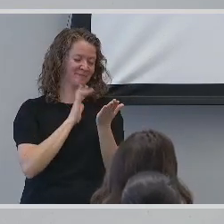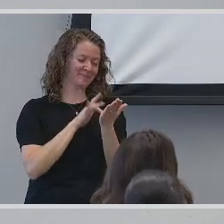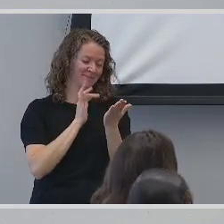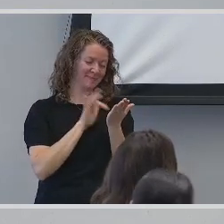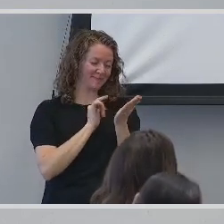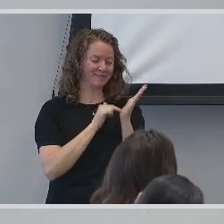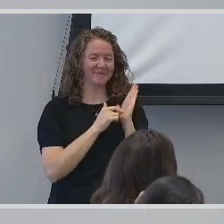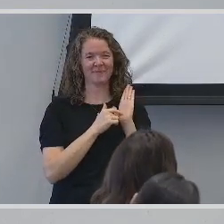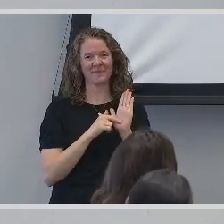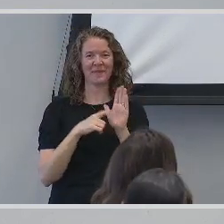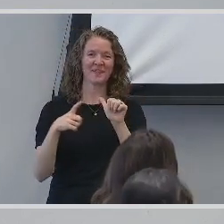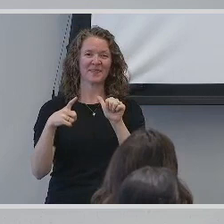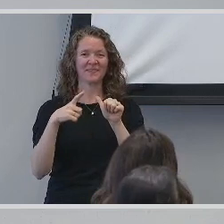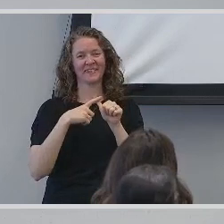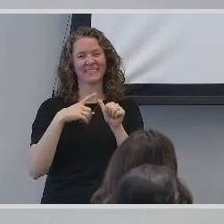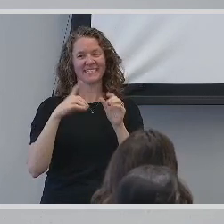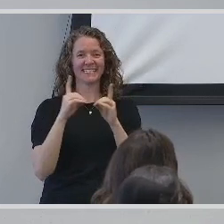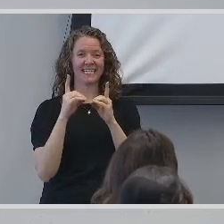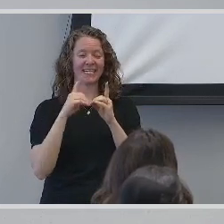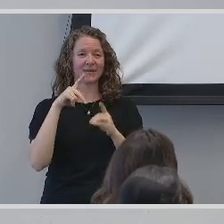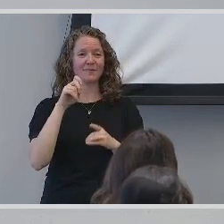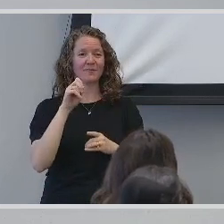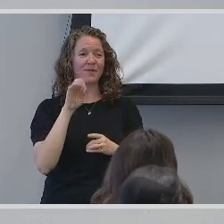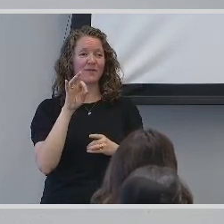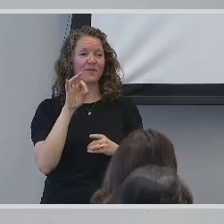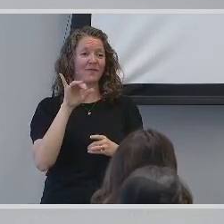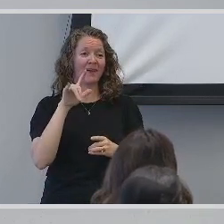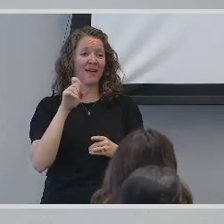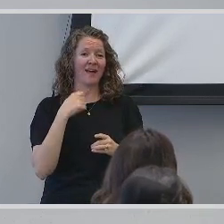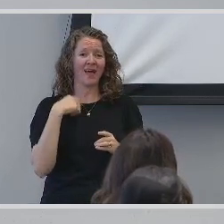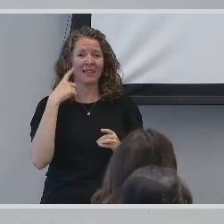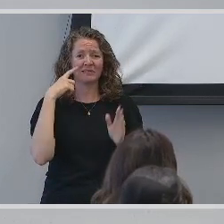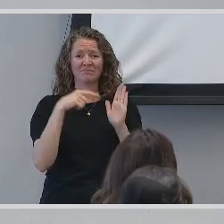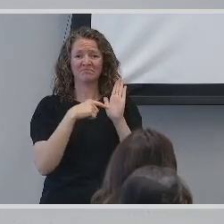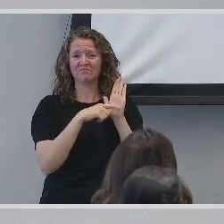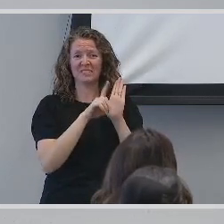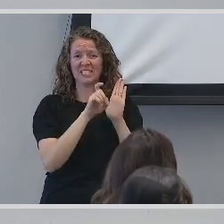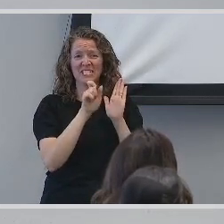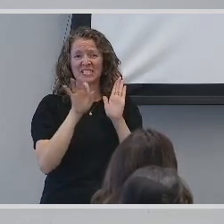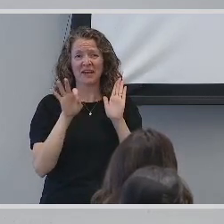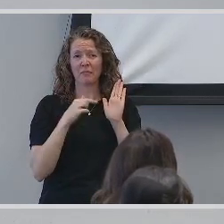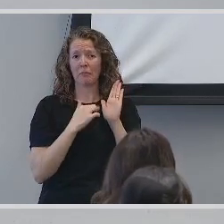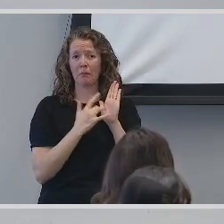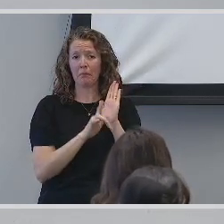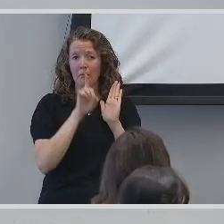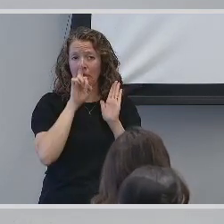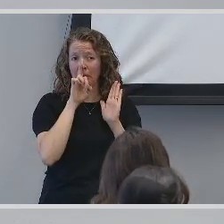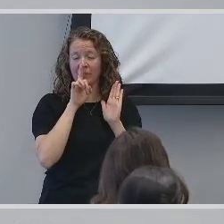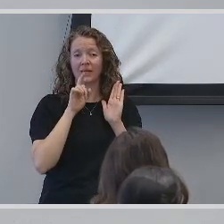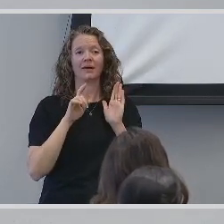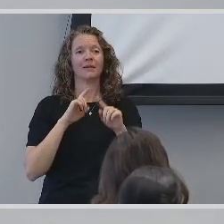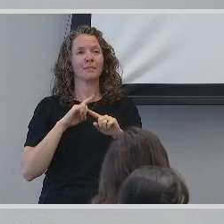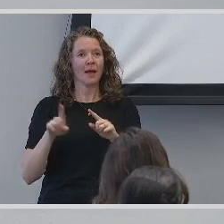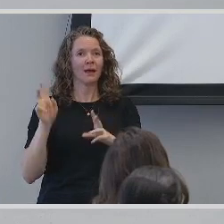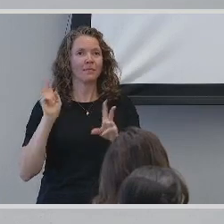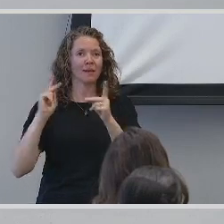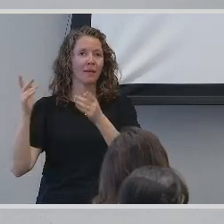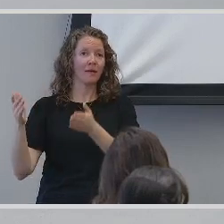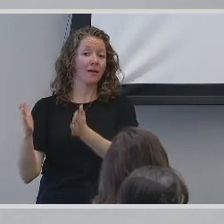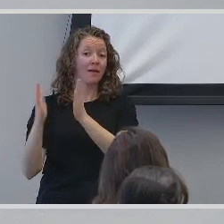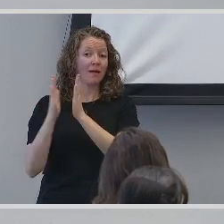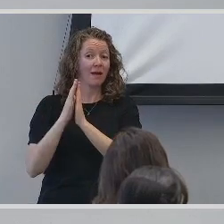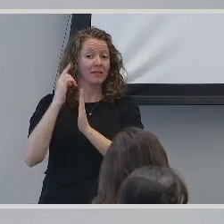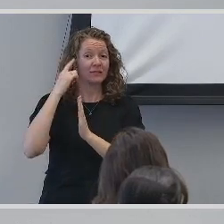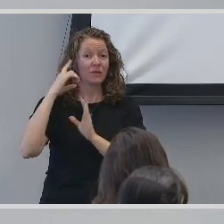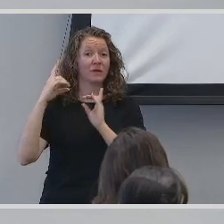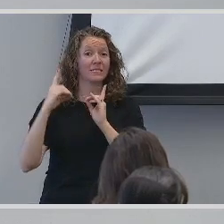me, with my first dating profile, I didn't think to mention that I was deaf. However, once I started receiving requests for dates, I